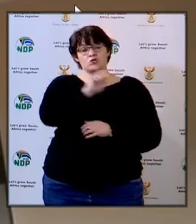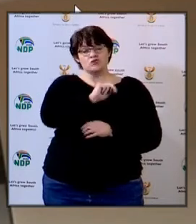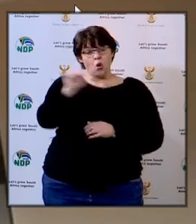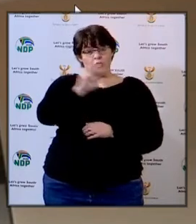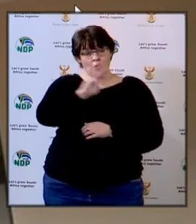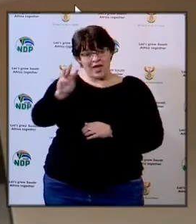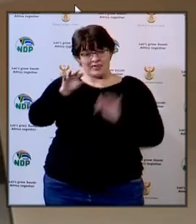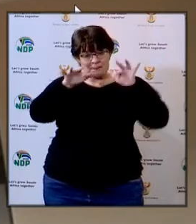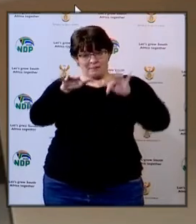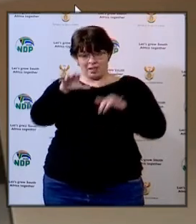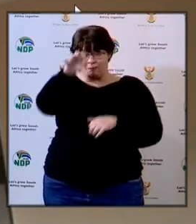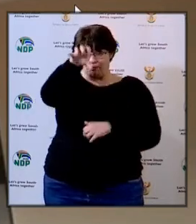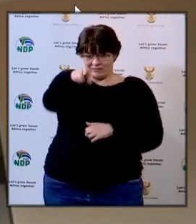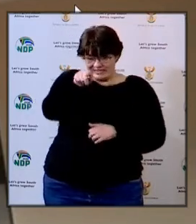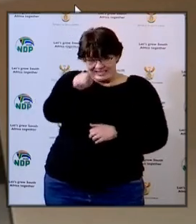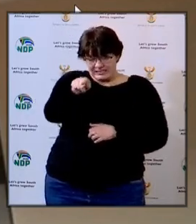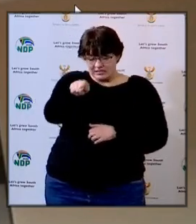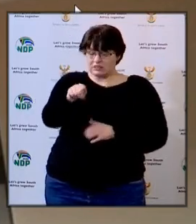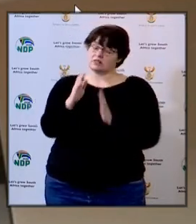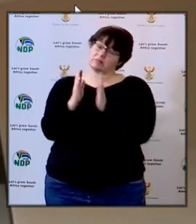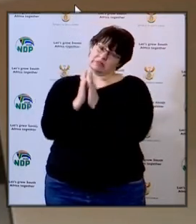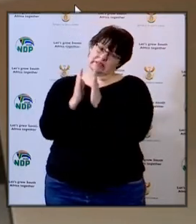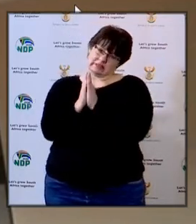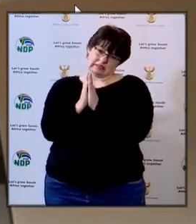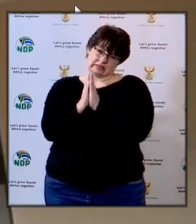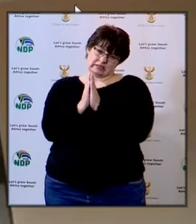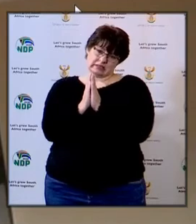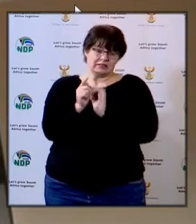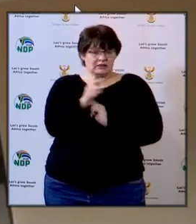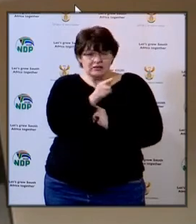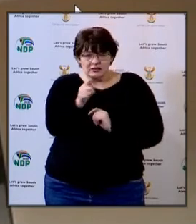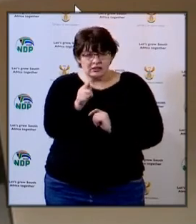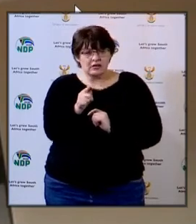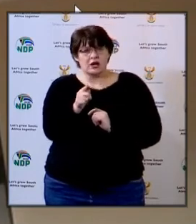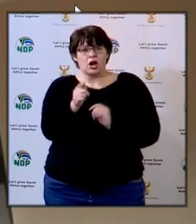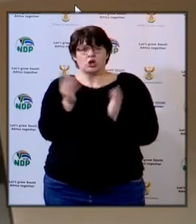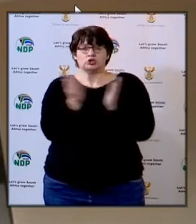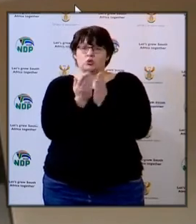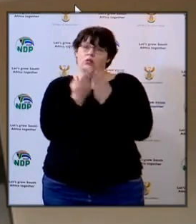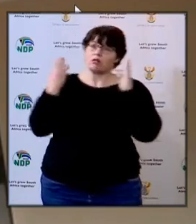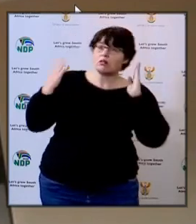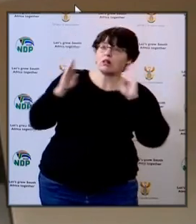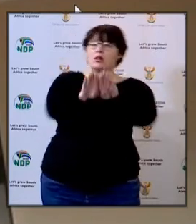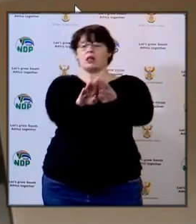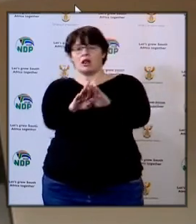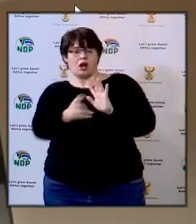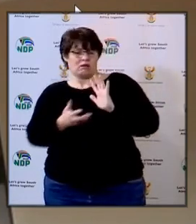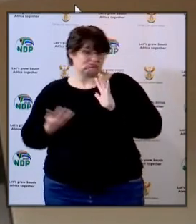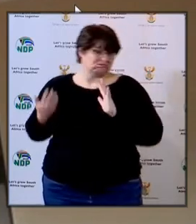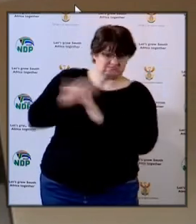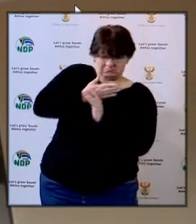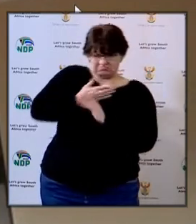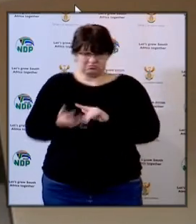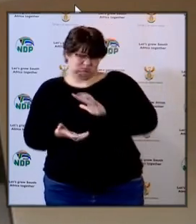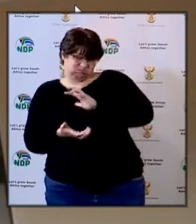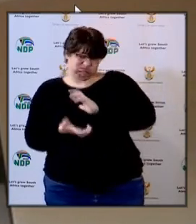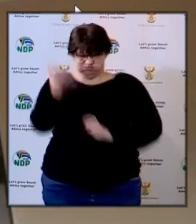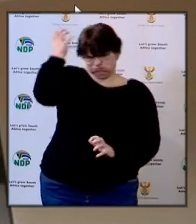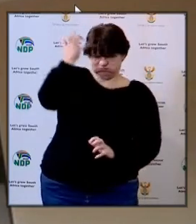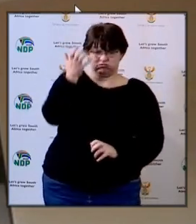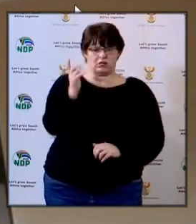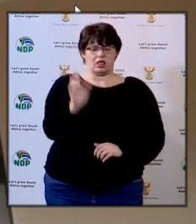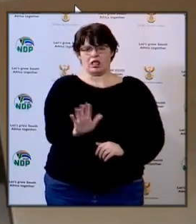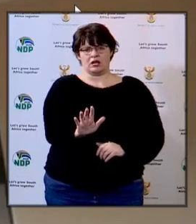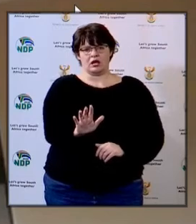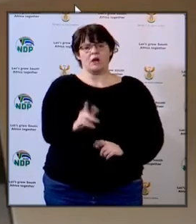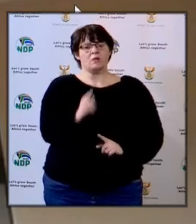of the northwest aware that a lot of our schools have been vandalized during the lockdown but to this far